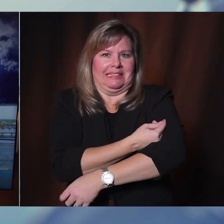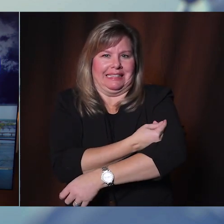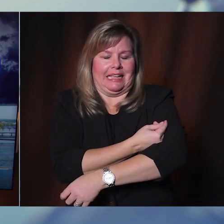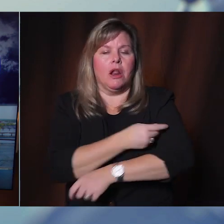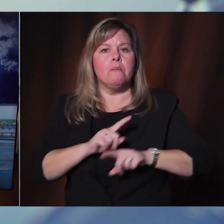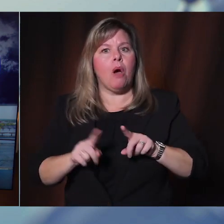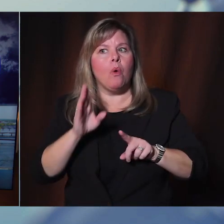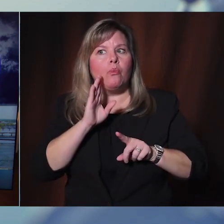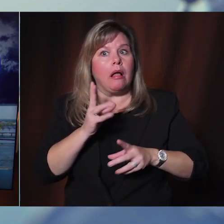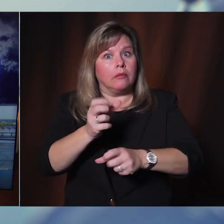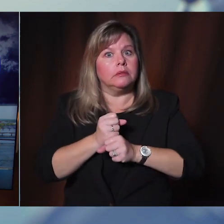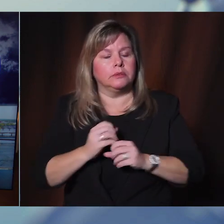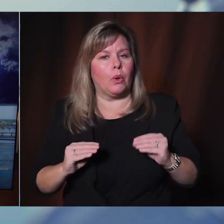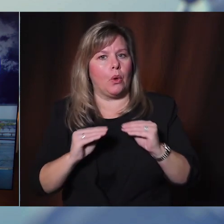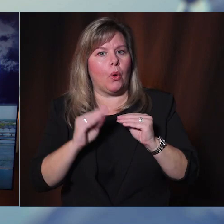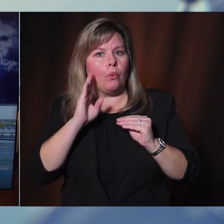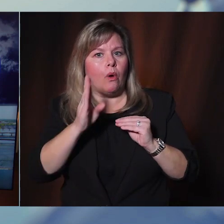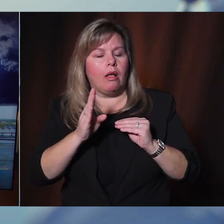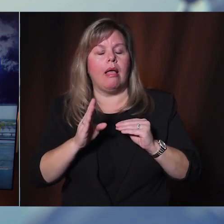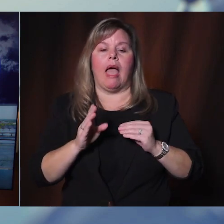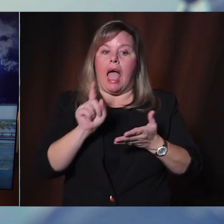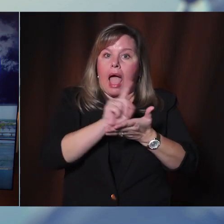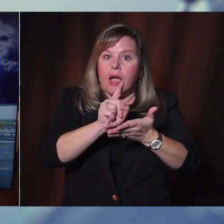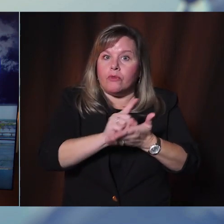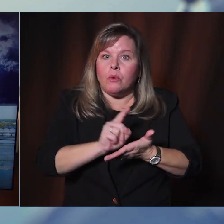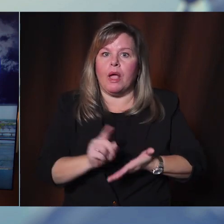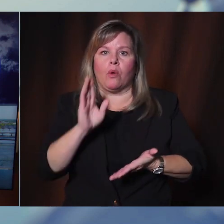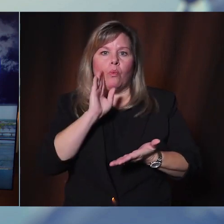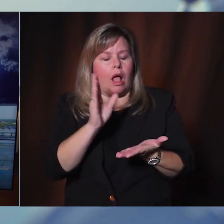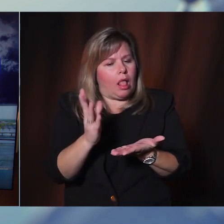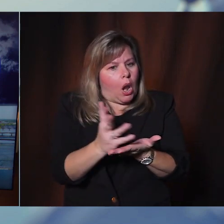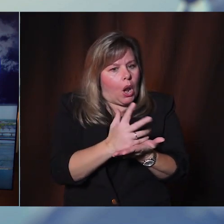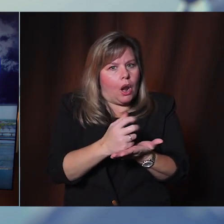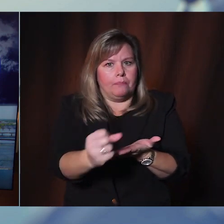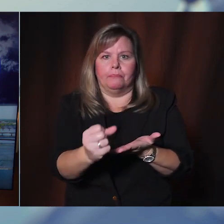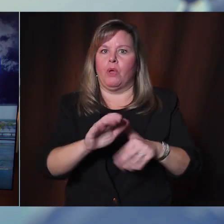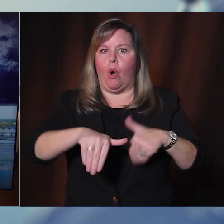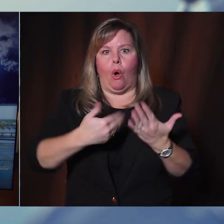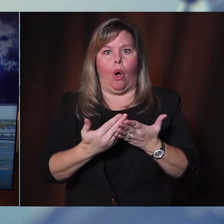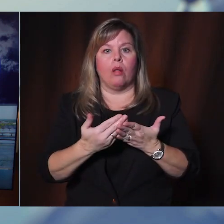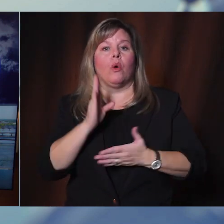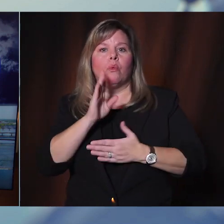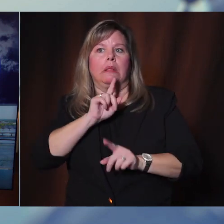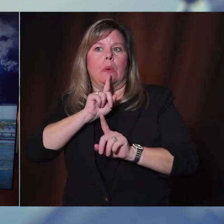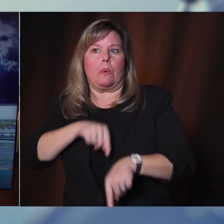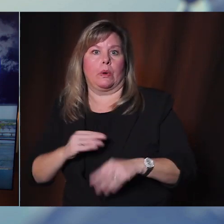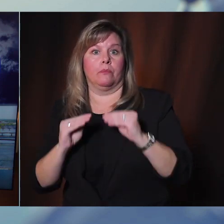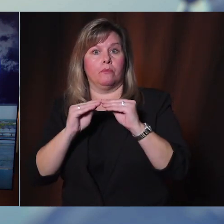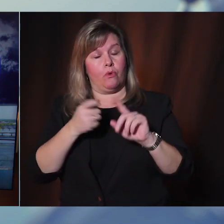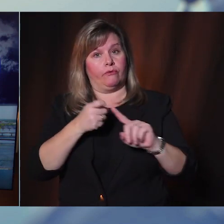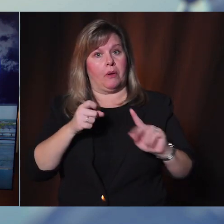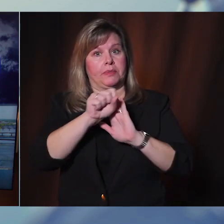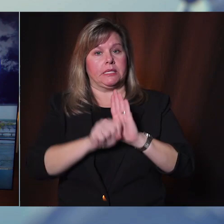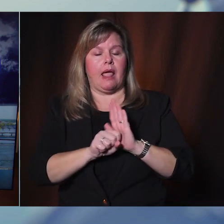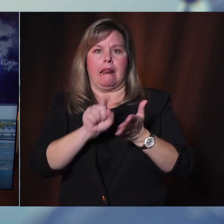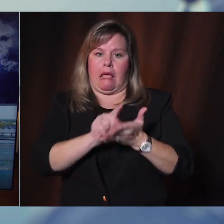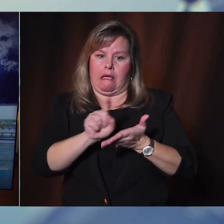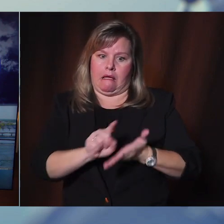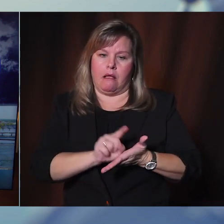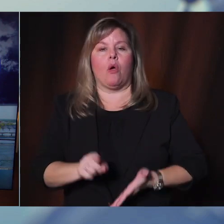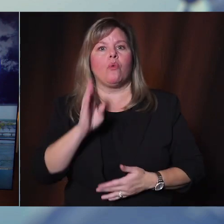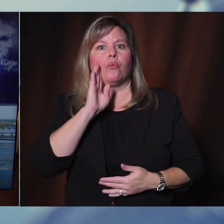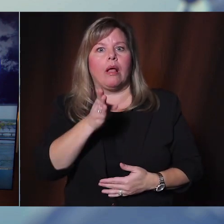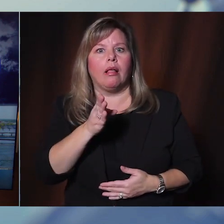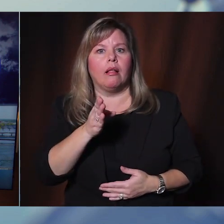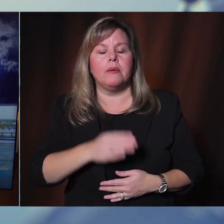to use all of our vaccine every week and to order as much as a state can send us. You will see an